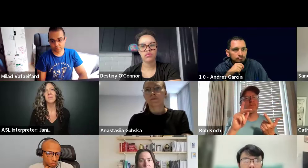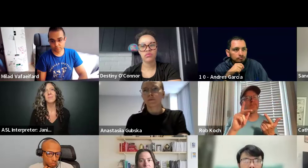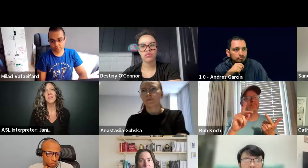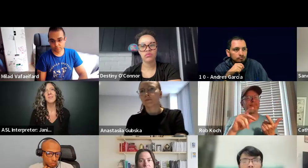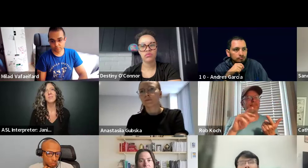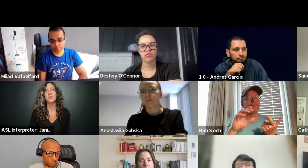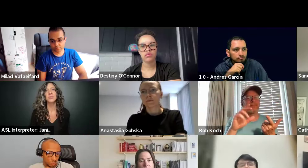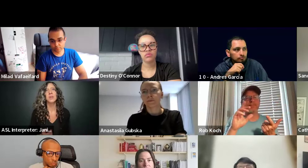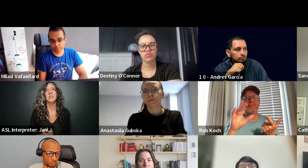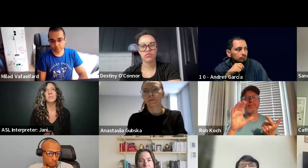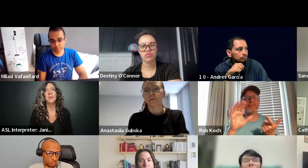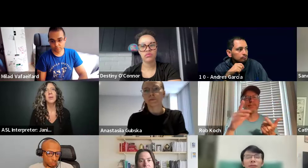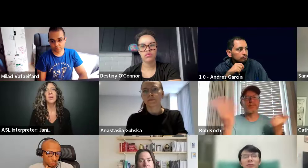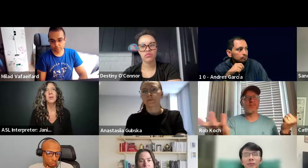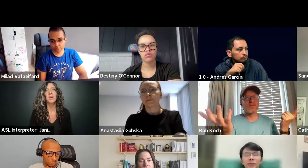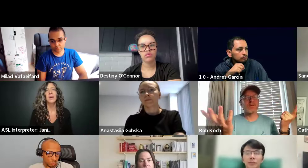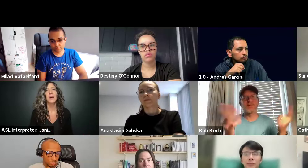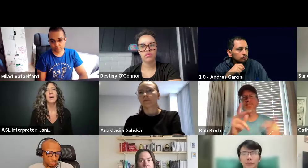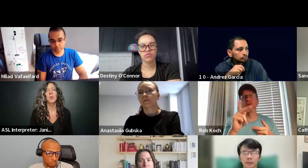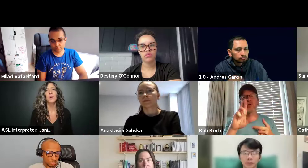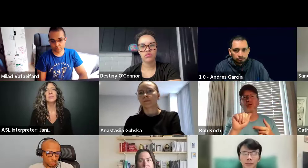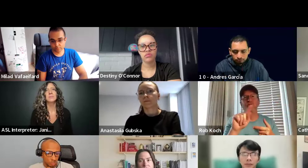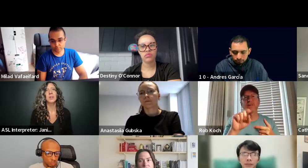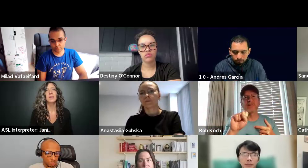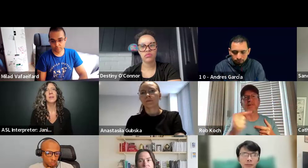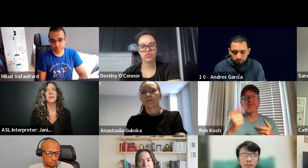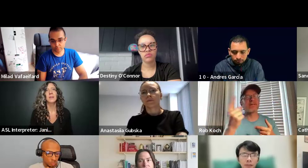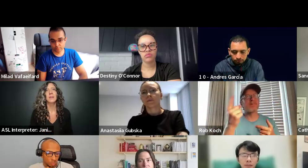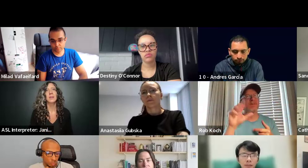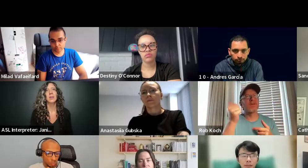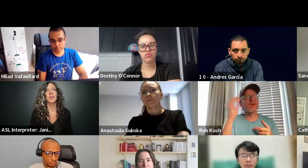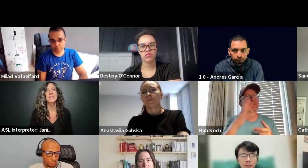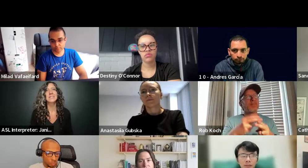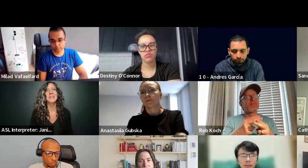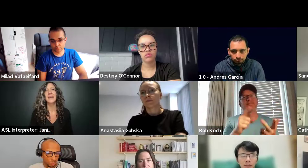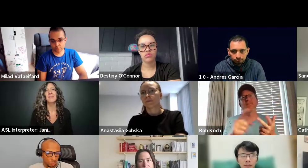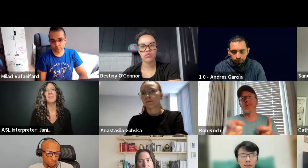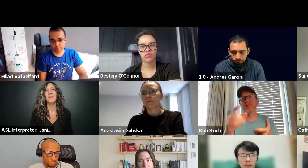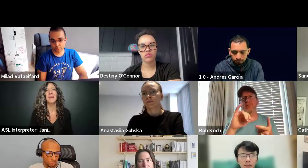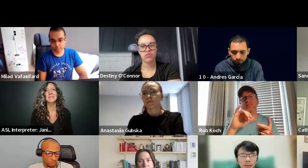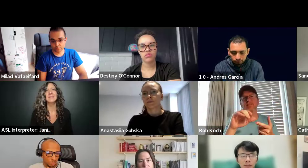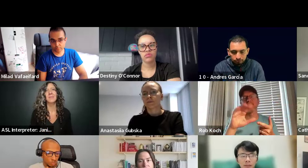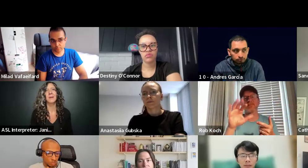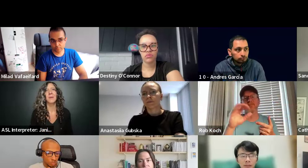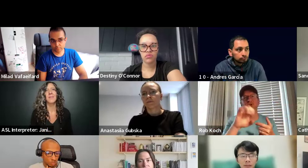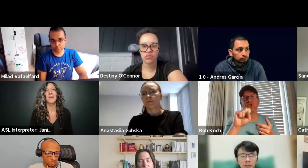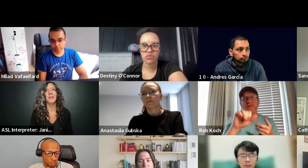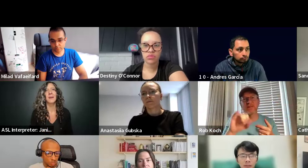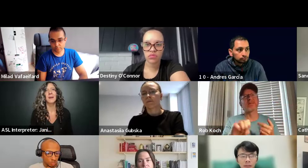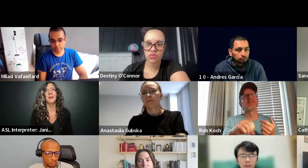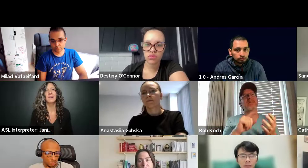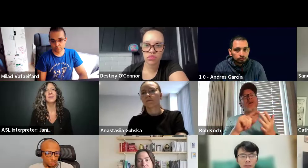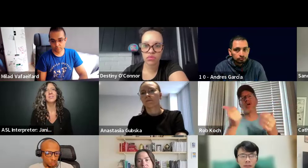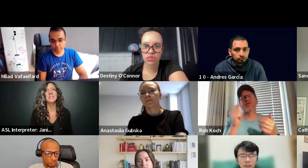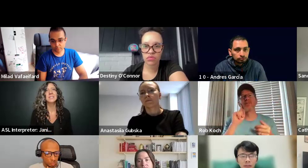different, um, deaf individuals. Jameer, um, who else? I'm trying to think. Kratzig, I can't remember that guy's name. Um, and